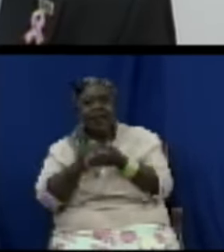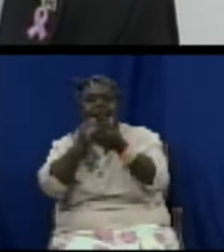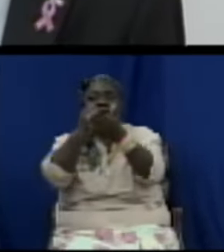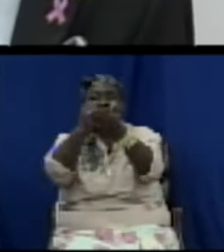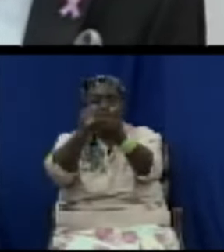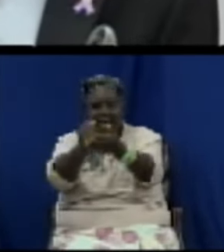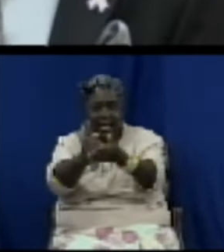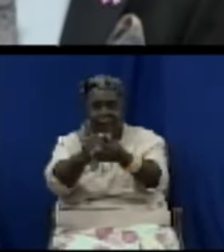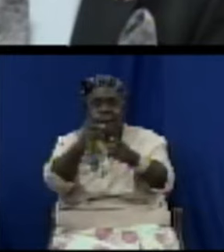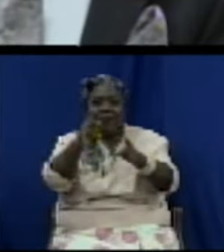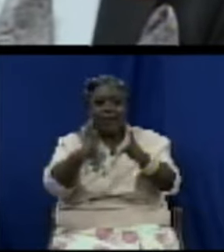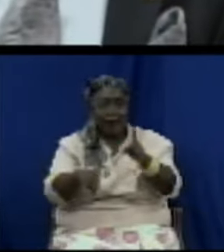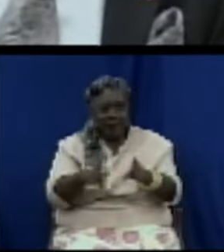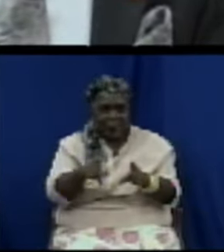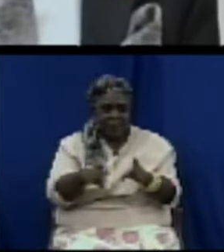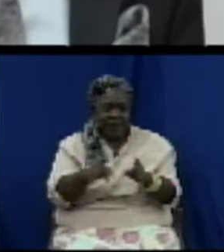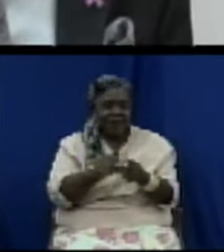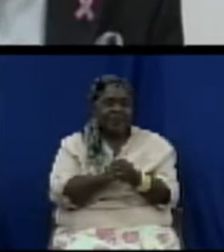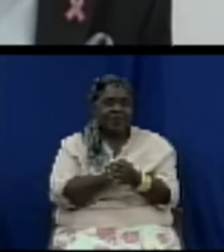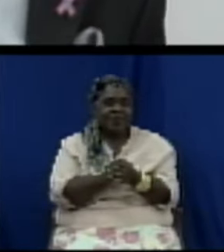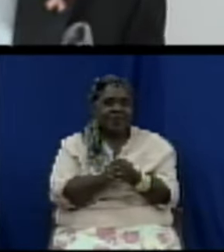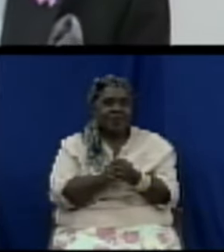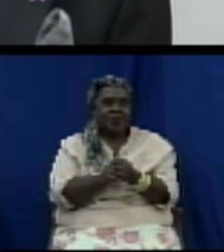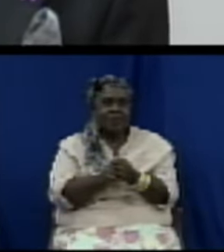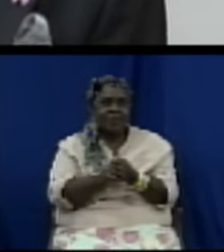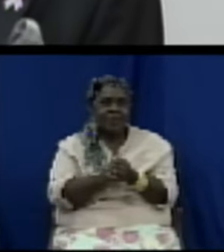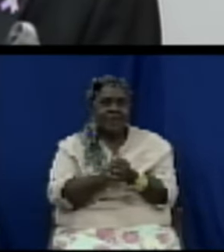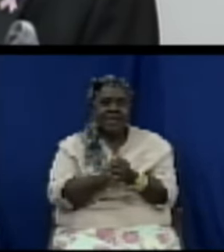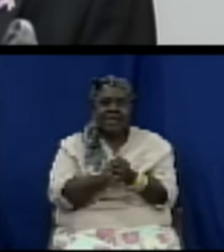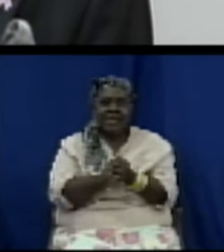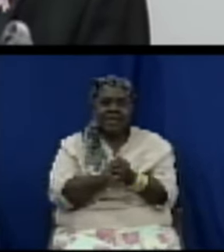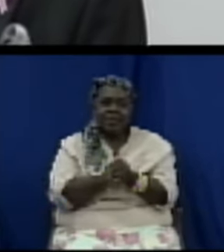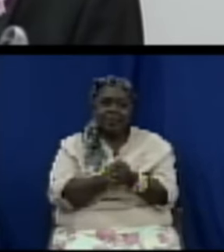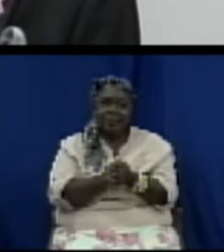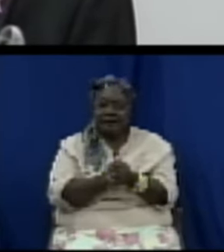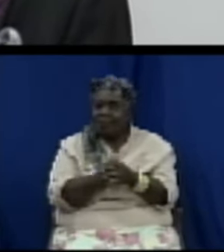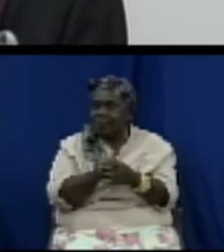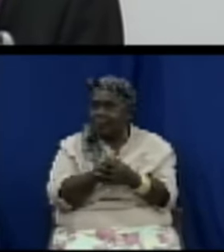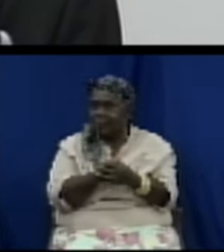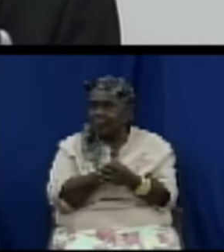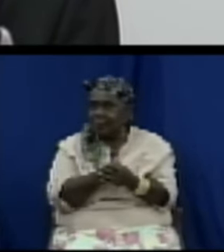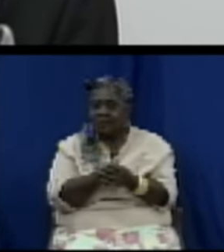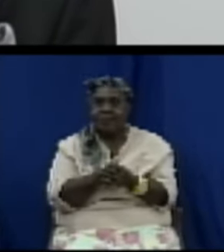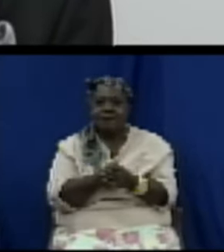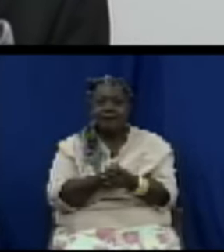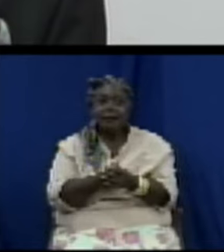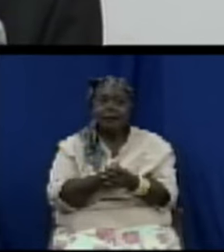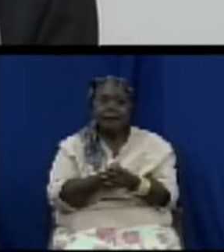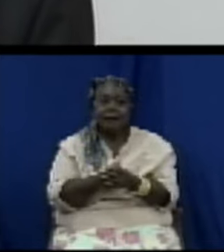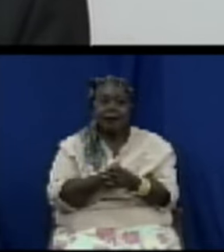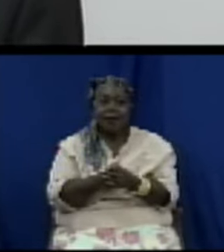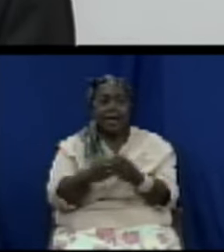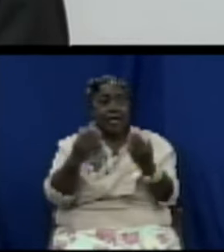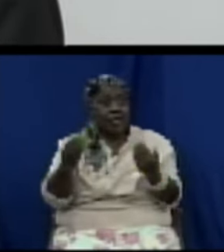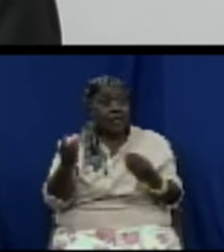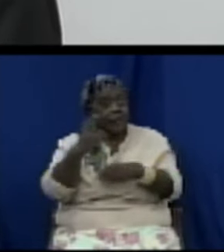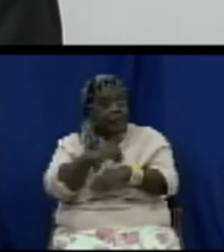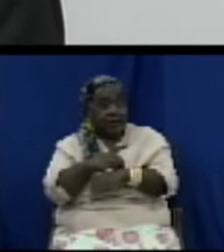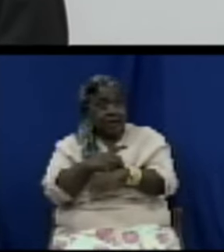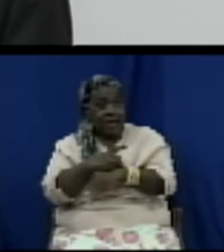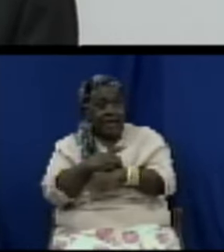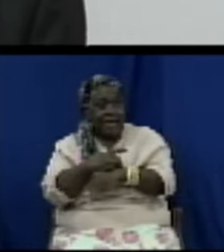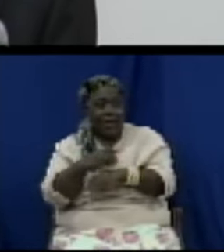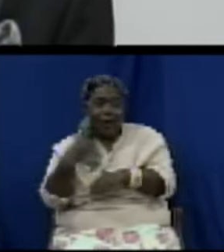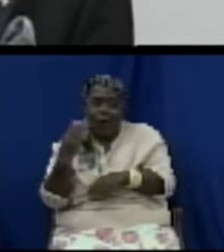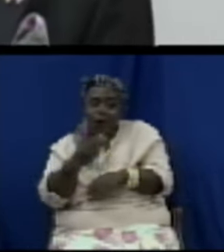of legislation that becomes law after it is passed today and the opposition dare not